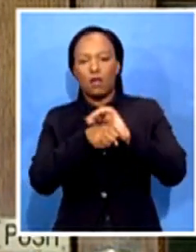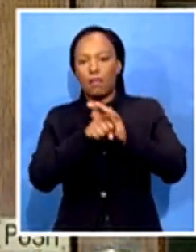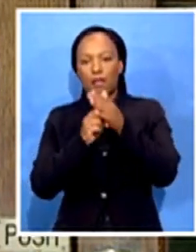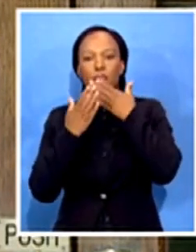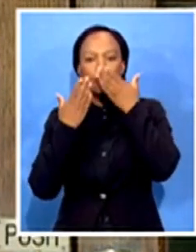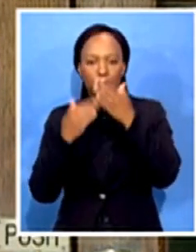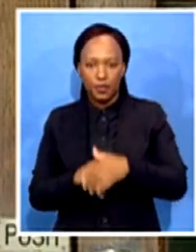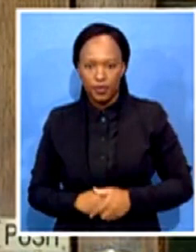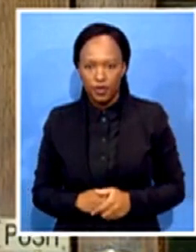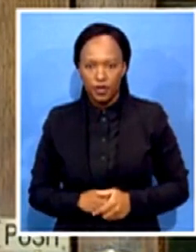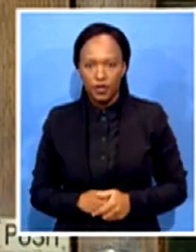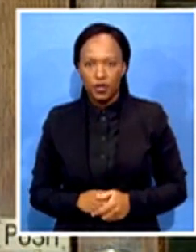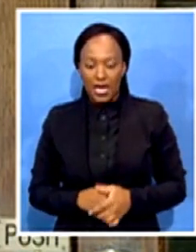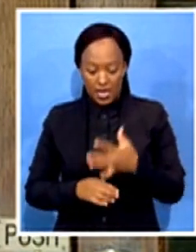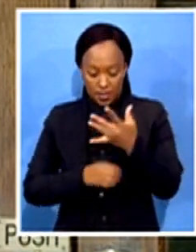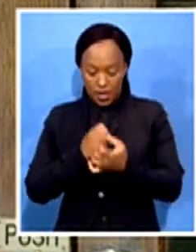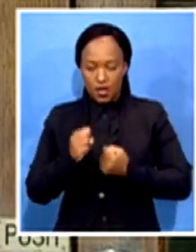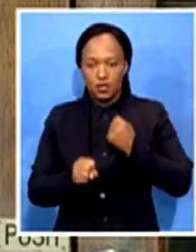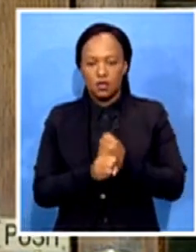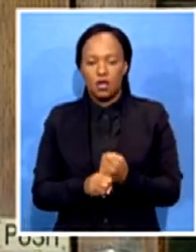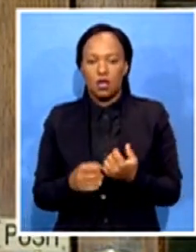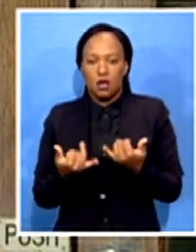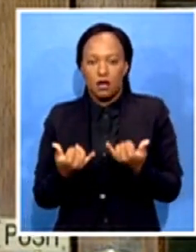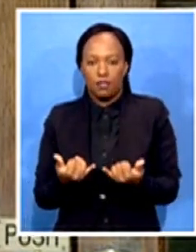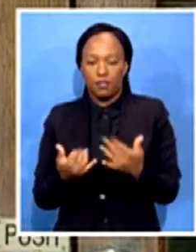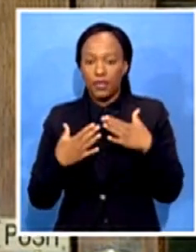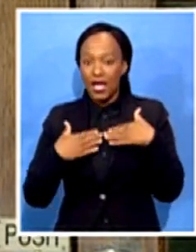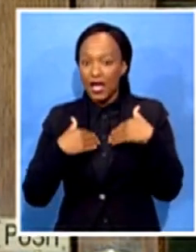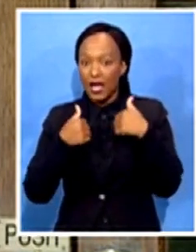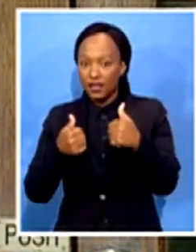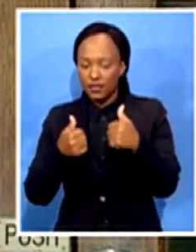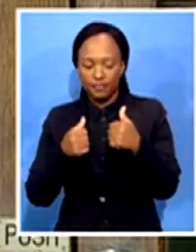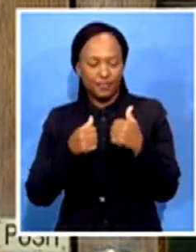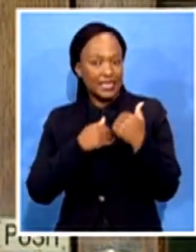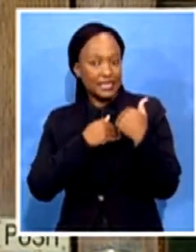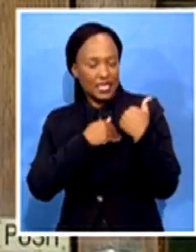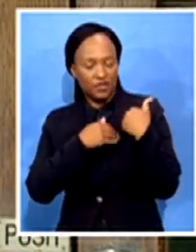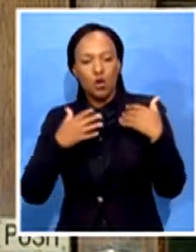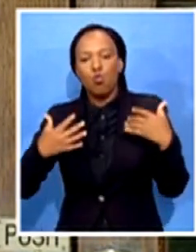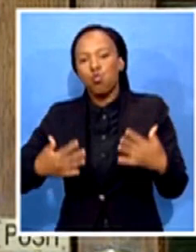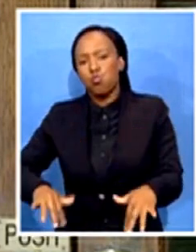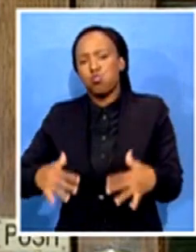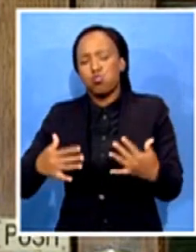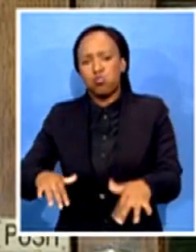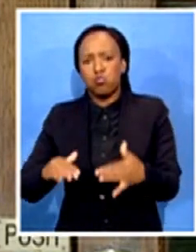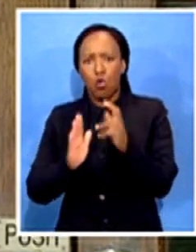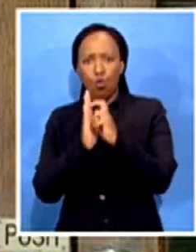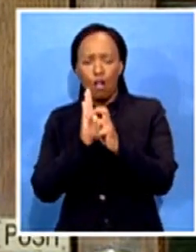the health and safety protocol have been elevated. So, each and every person who